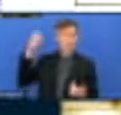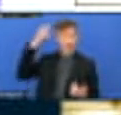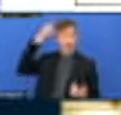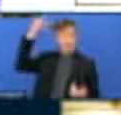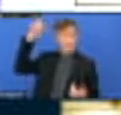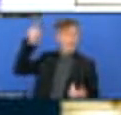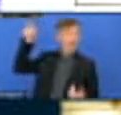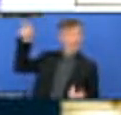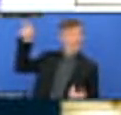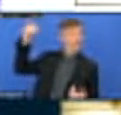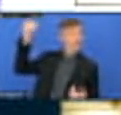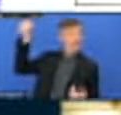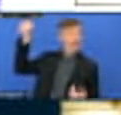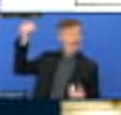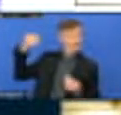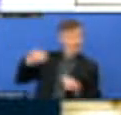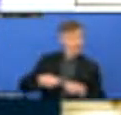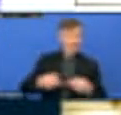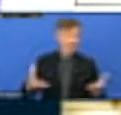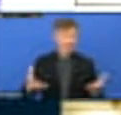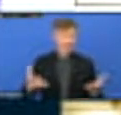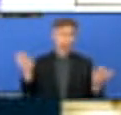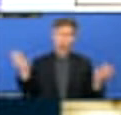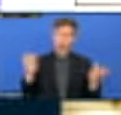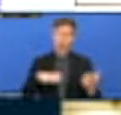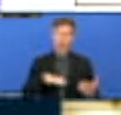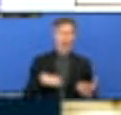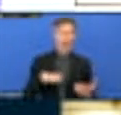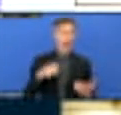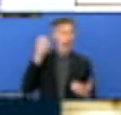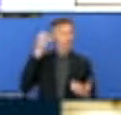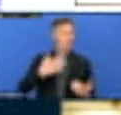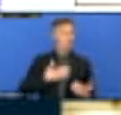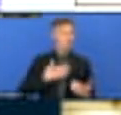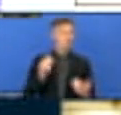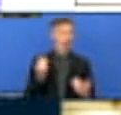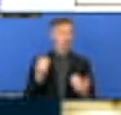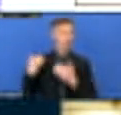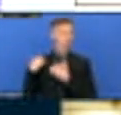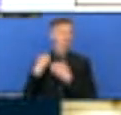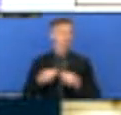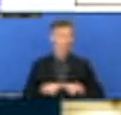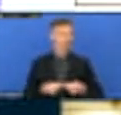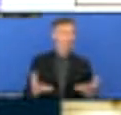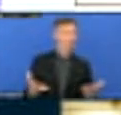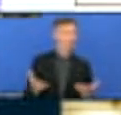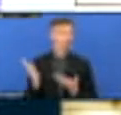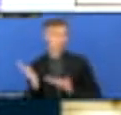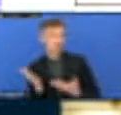is key for us to answering the questions of whether we are moving forward with these